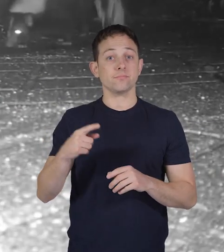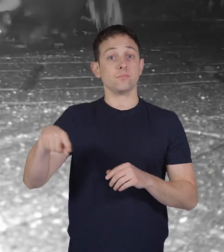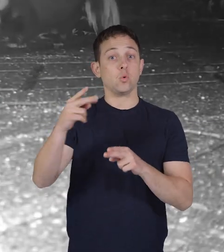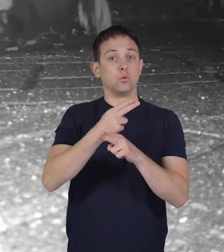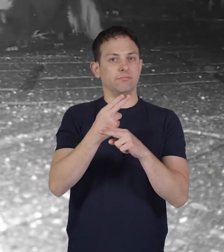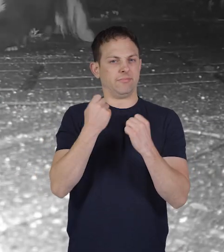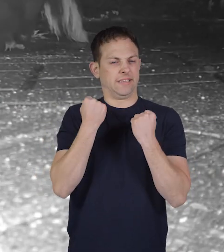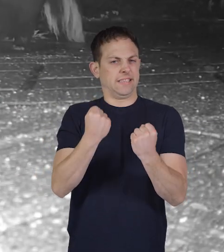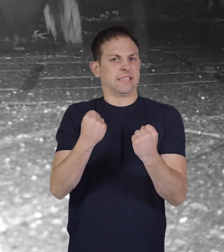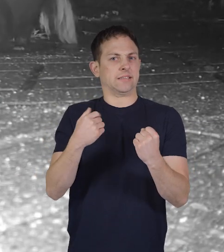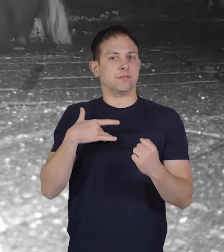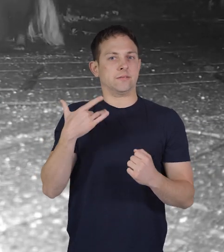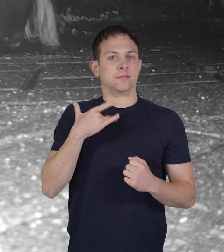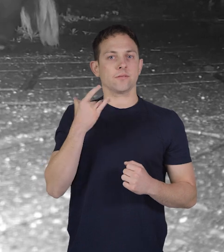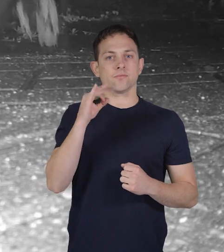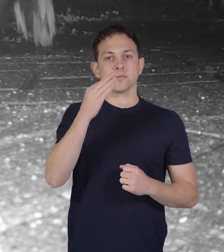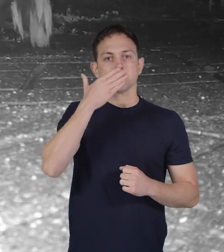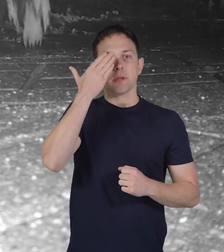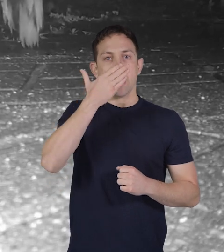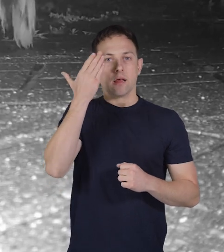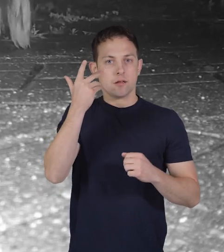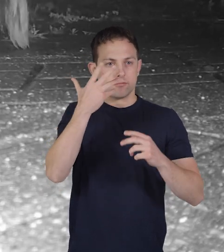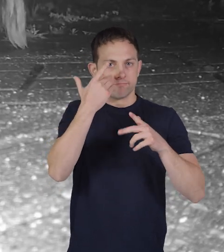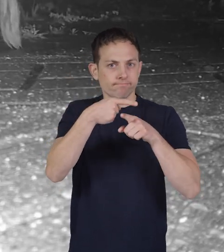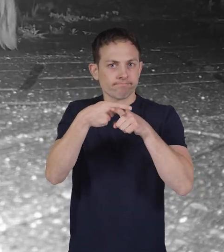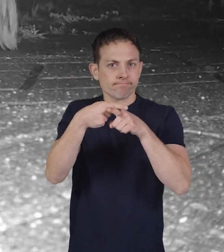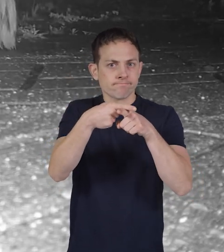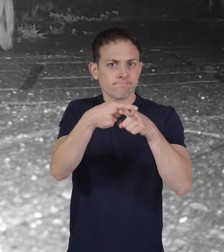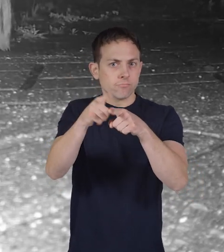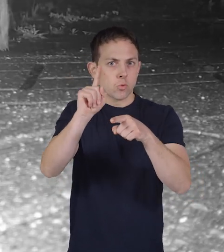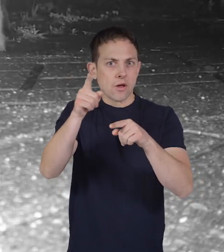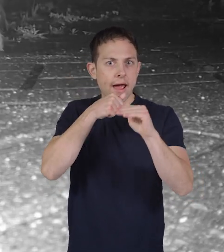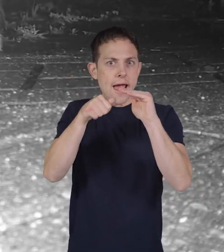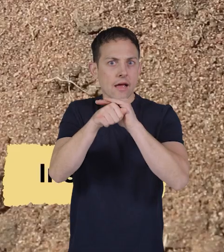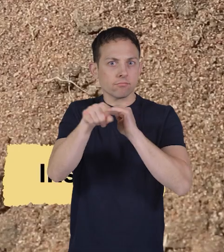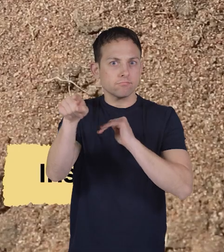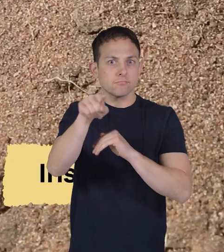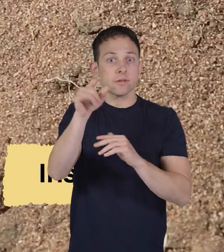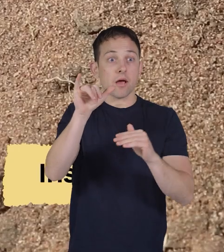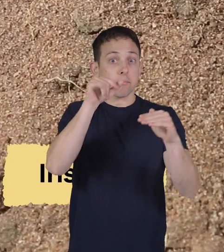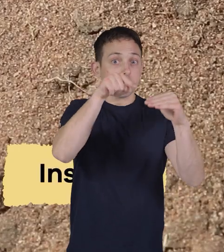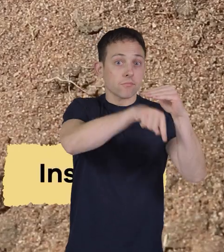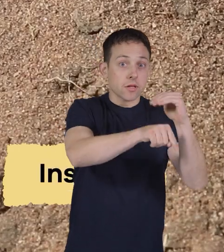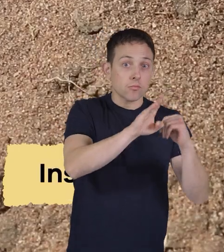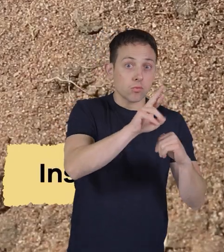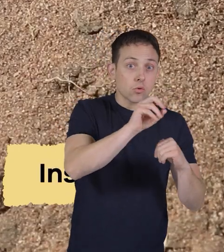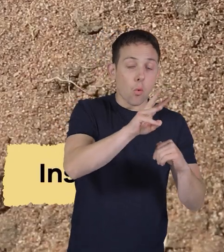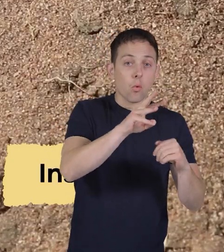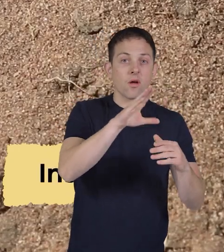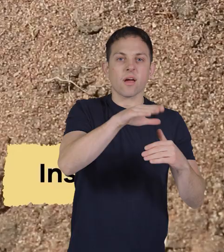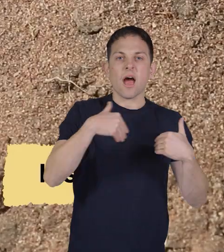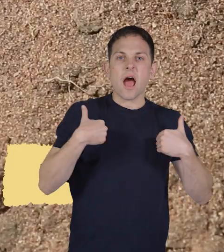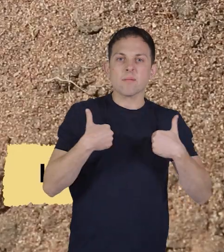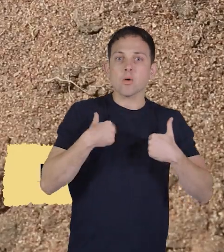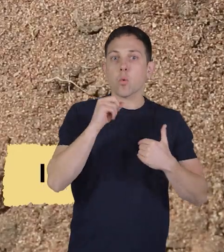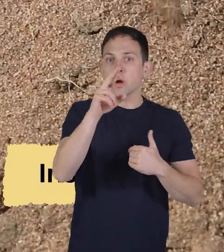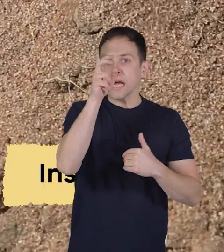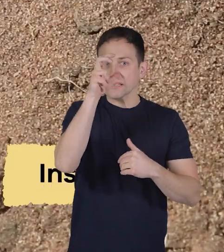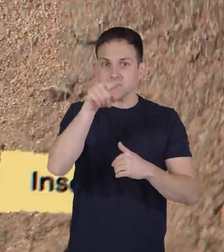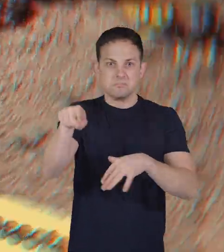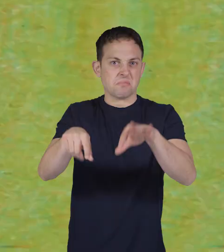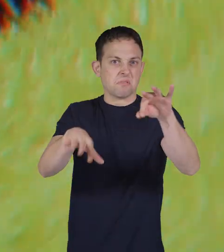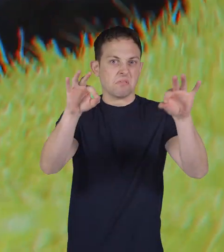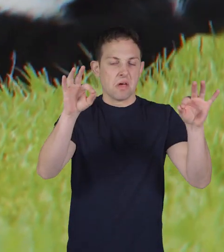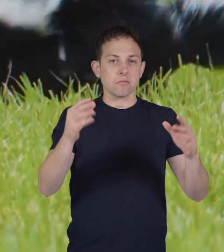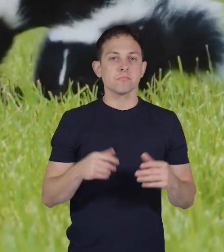also use their strong sense of smell to track down hidden prey such as burrowing animals or insects